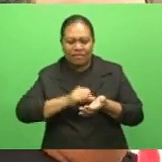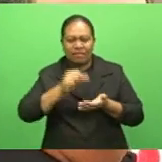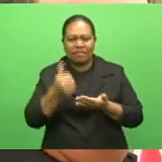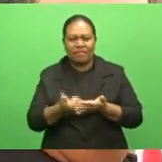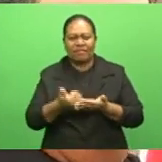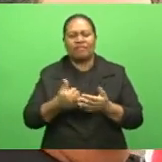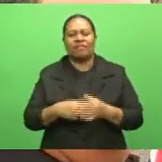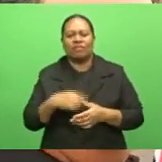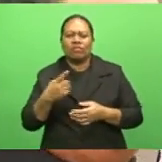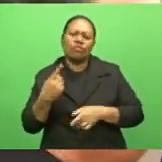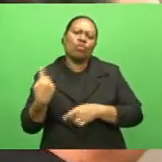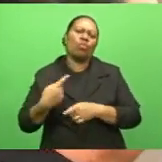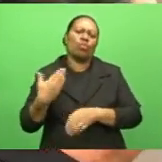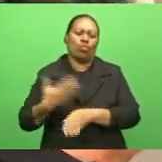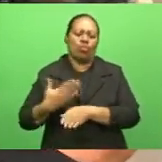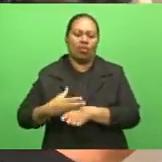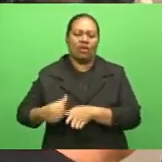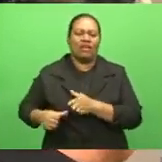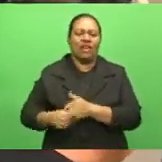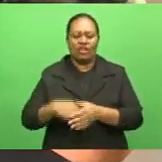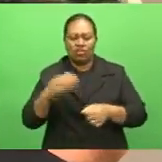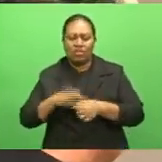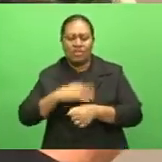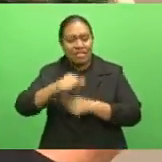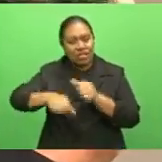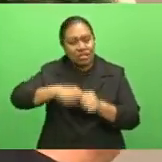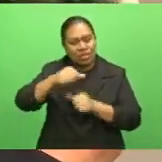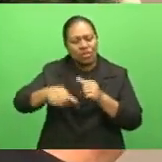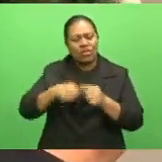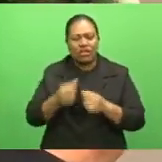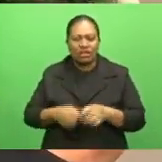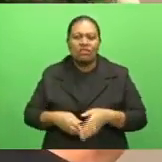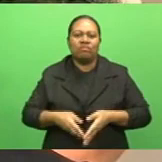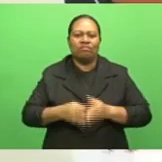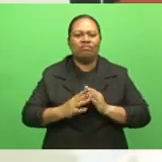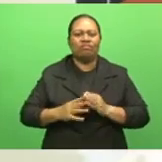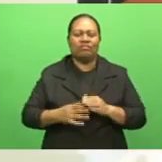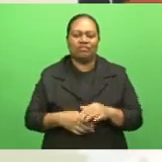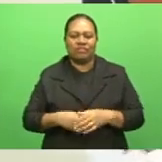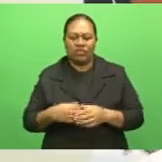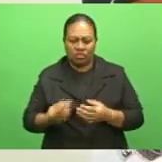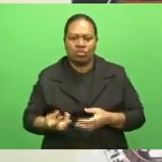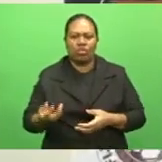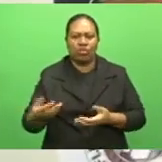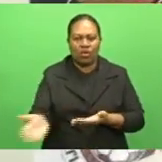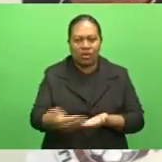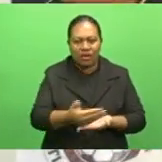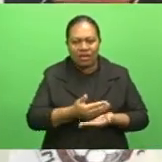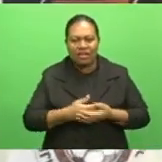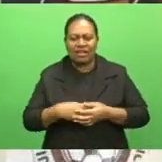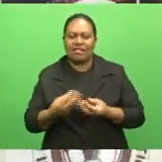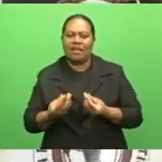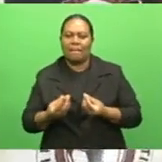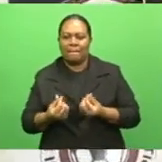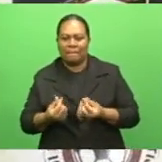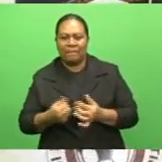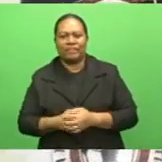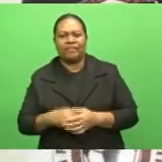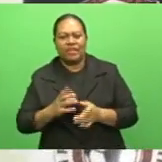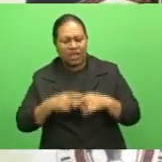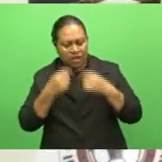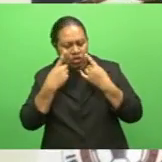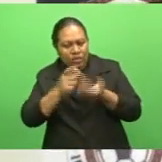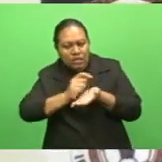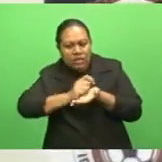those who had worked hard in helping the association raking in the amount. You run an association transparently when you've got independent